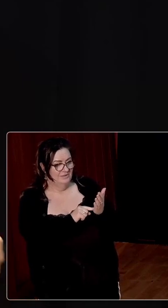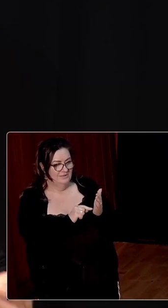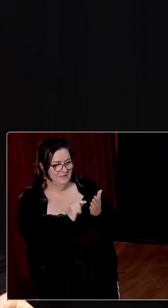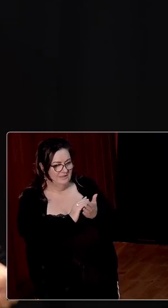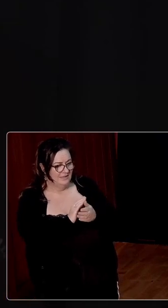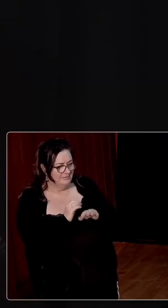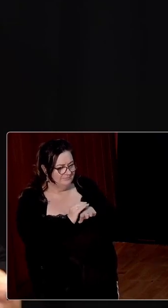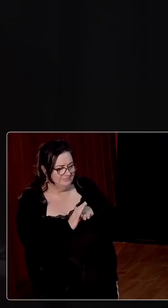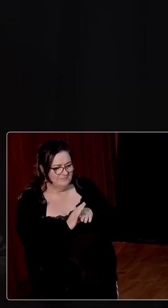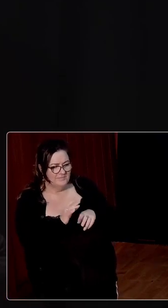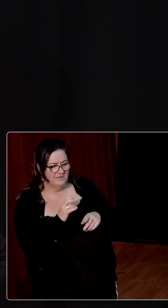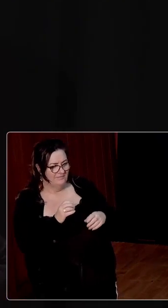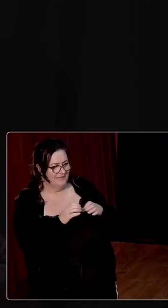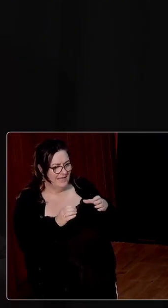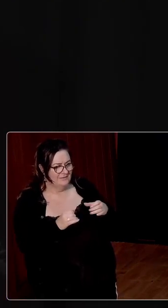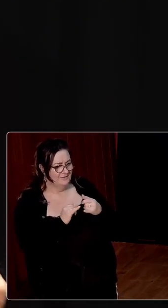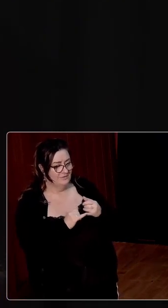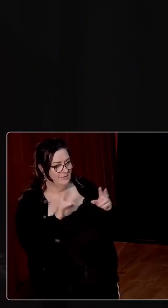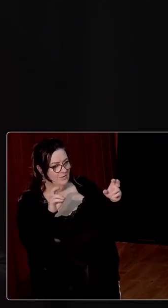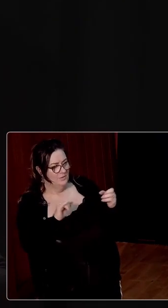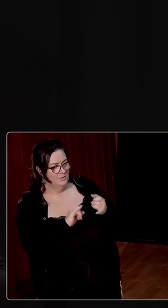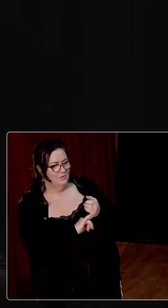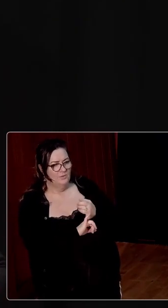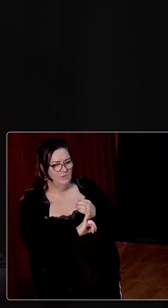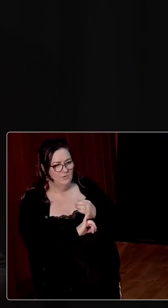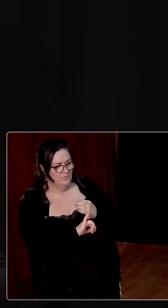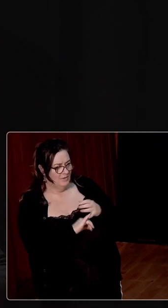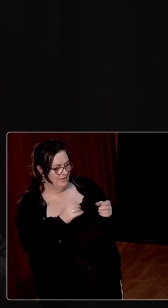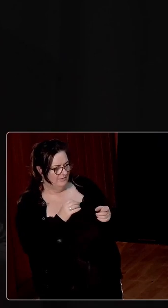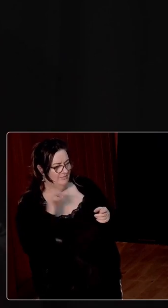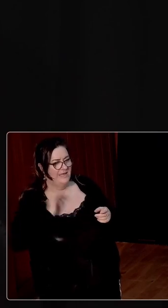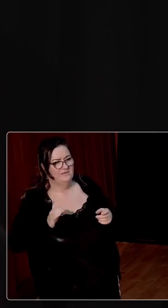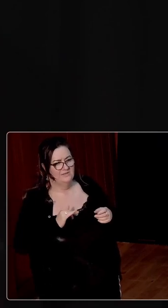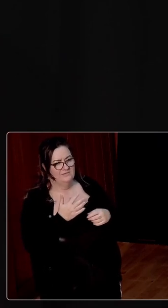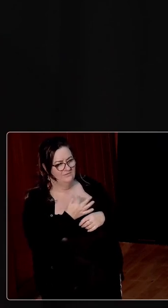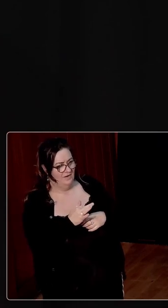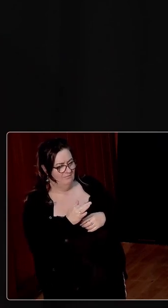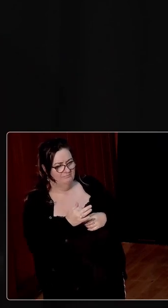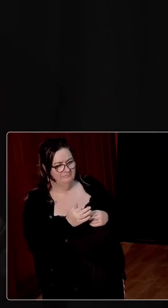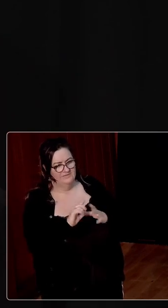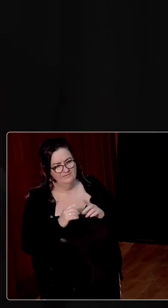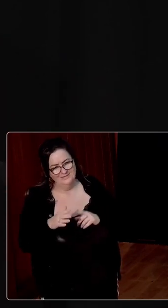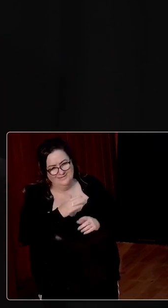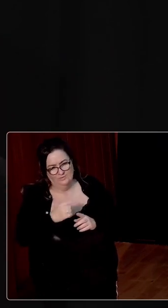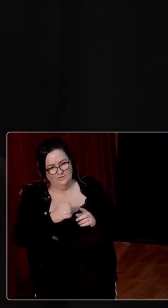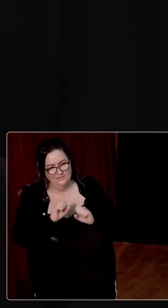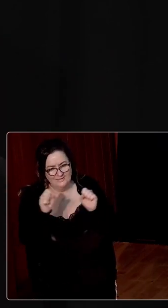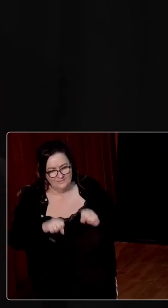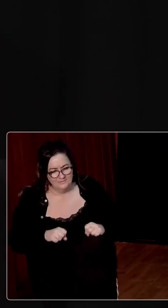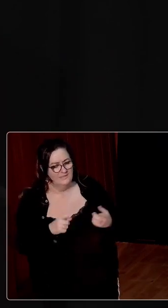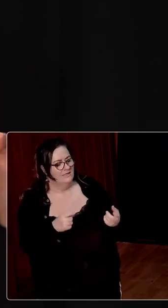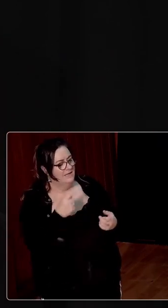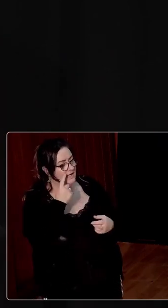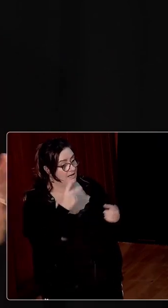class were often in who got the benefit of the doubt. That's very difficult for us to see unless we have, you know, really large